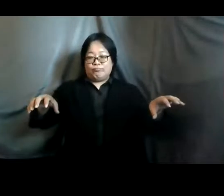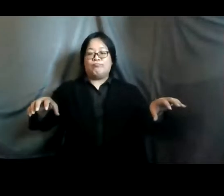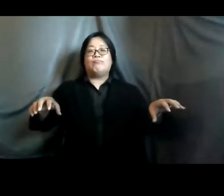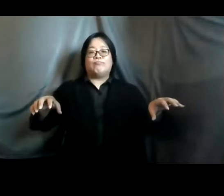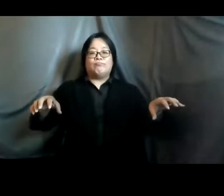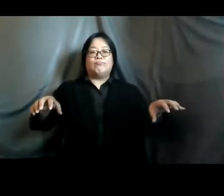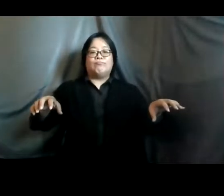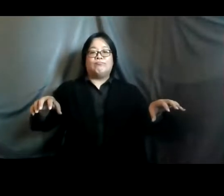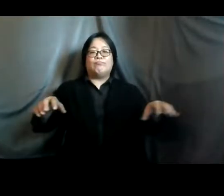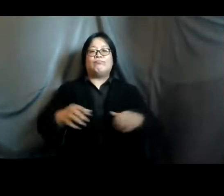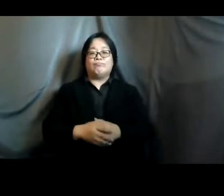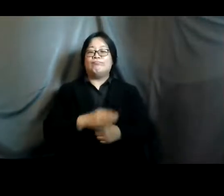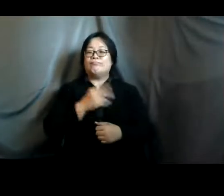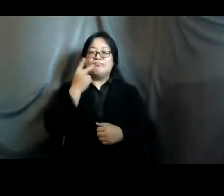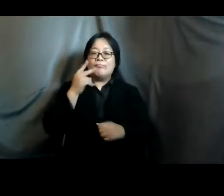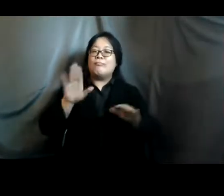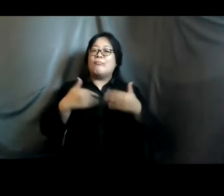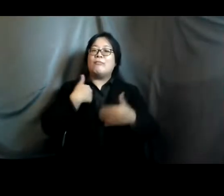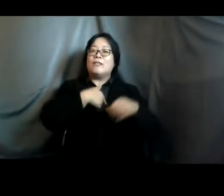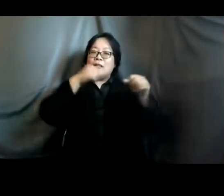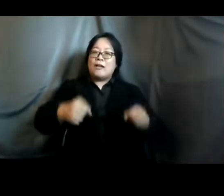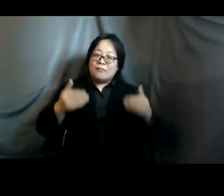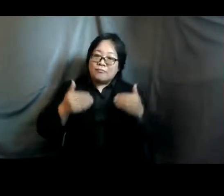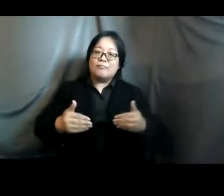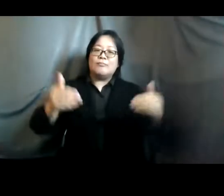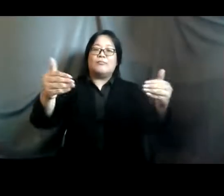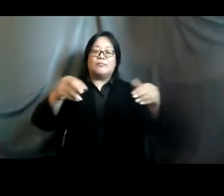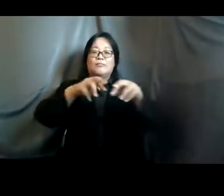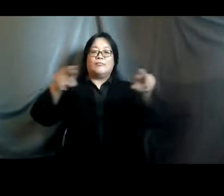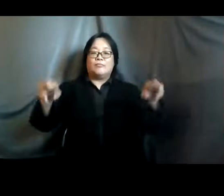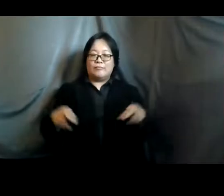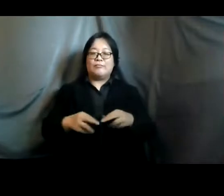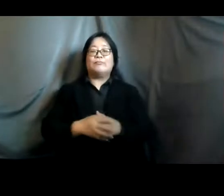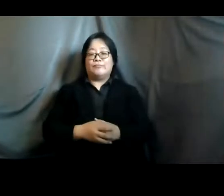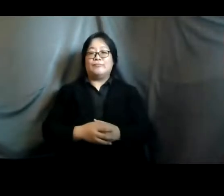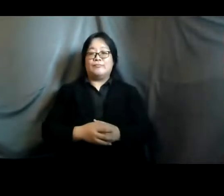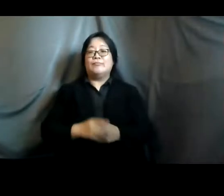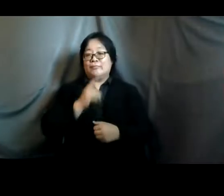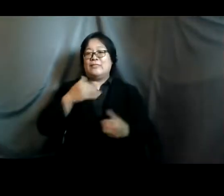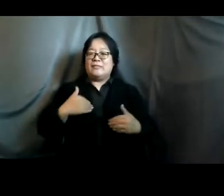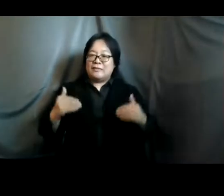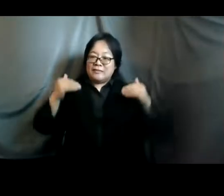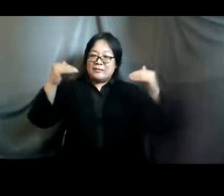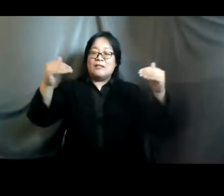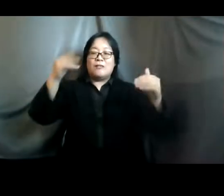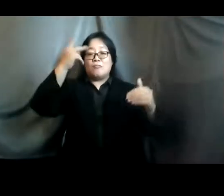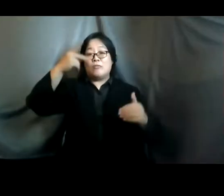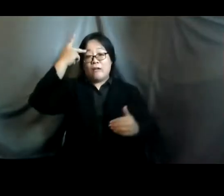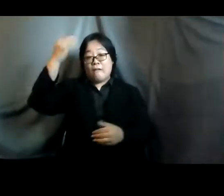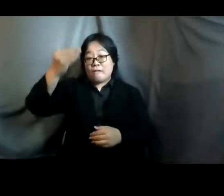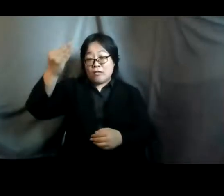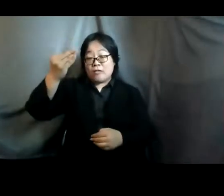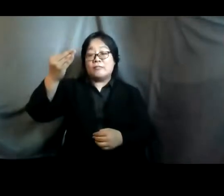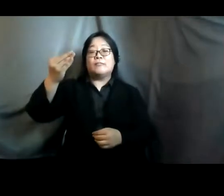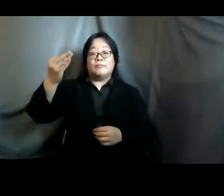adhere to and to look at how we can make movement in the region uh there's of course the high level political forum uh which takes place